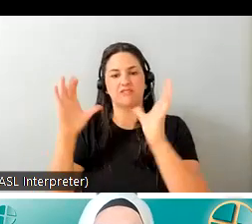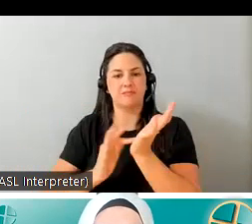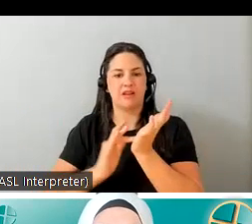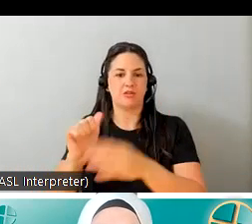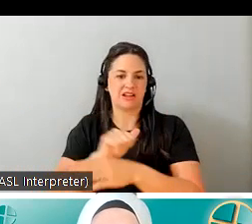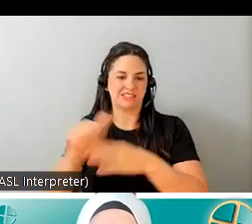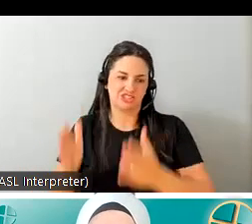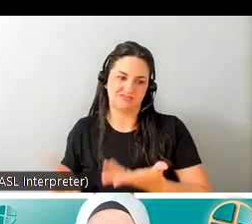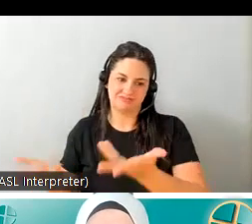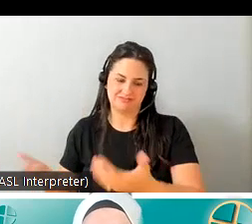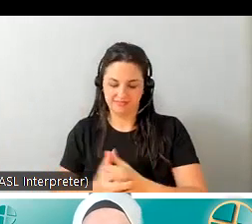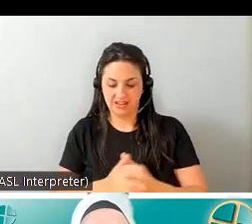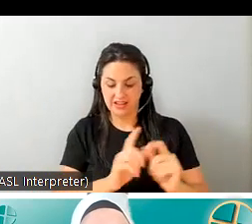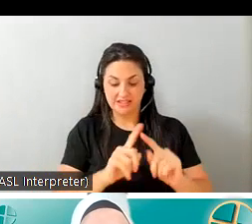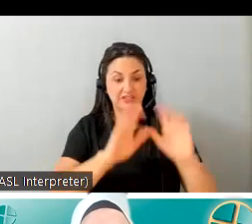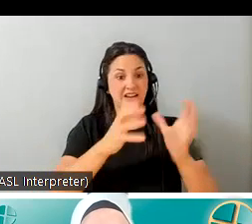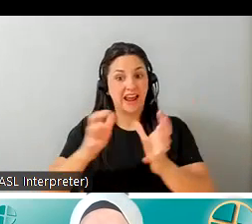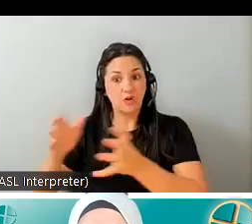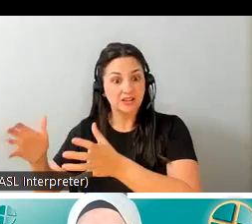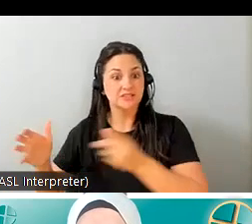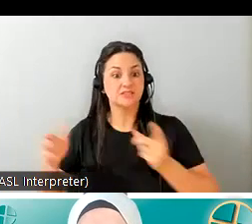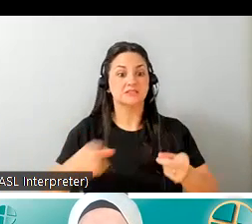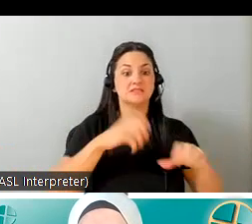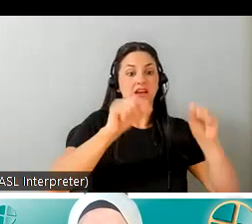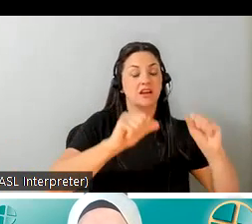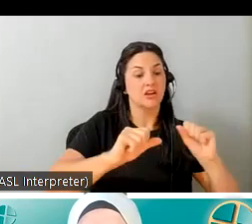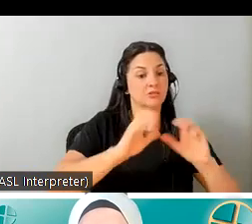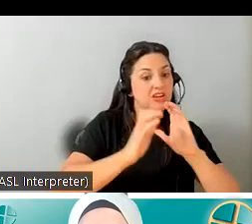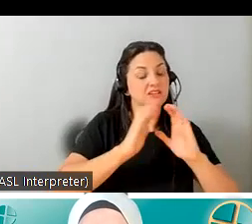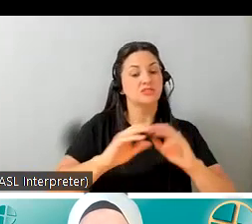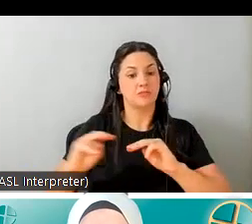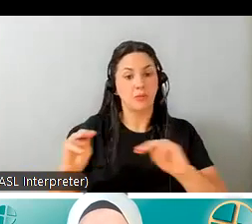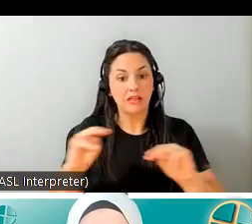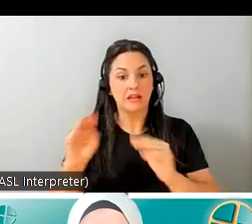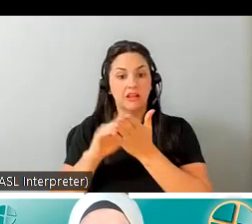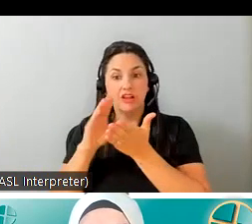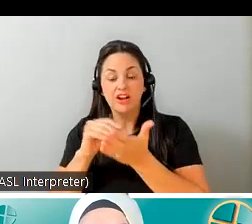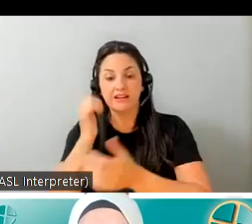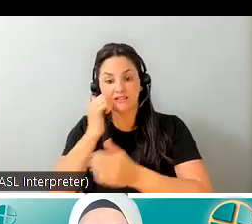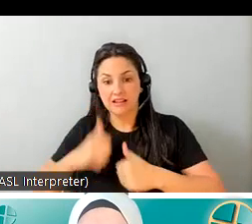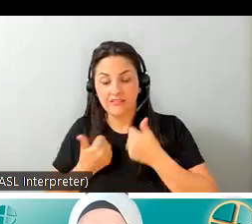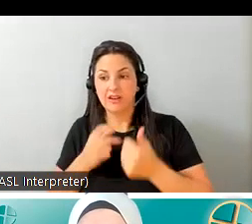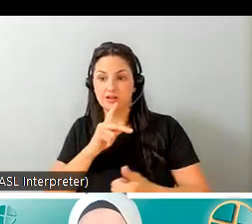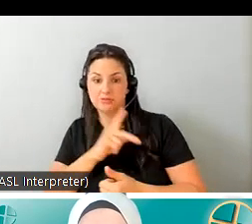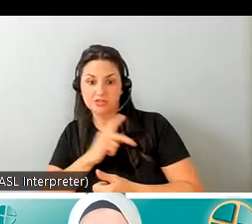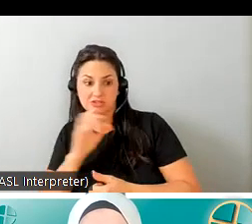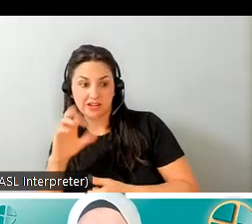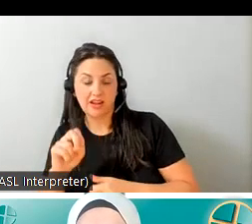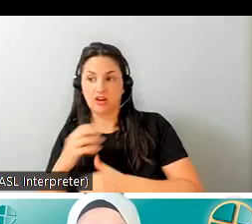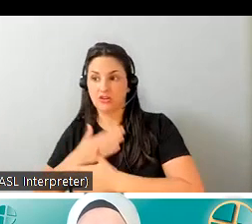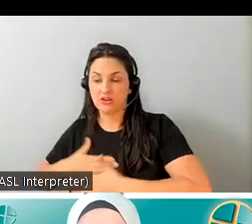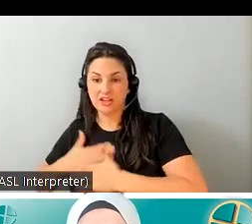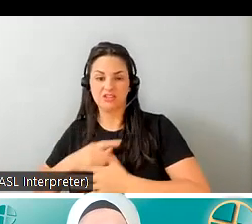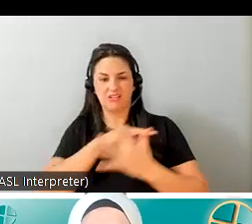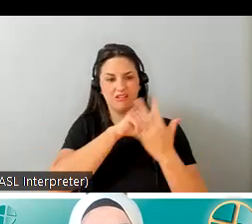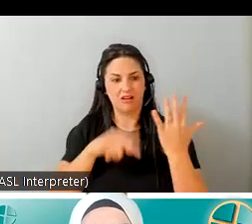in regards to categories we take on anything from communication mobility learning daily living personal care recreational so this is